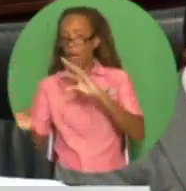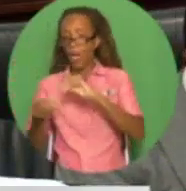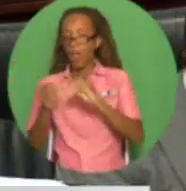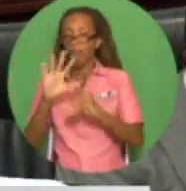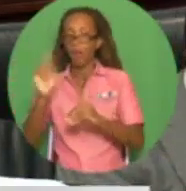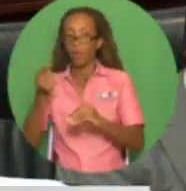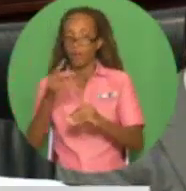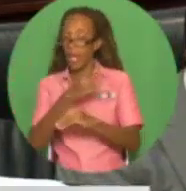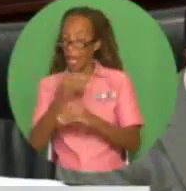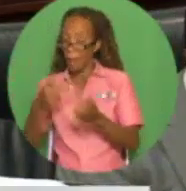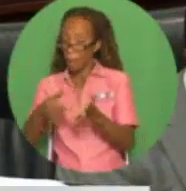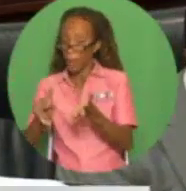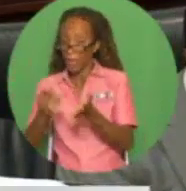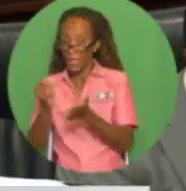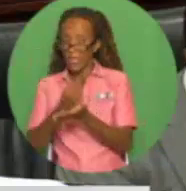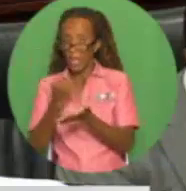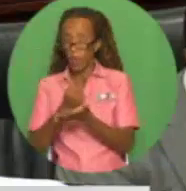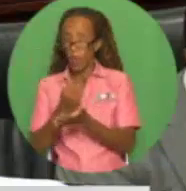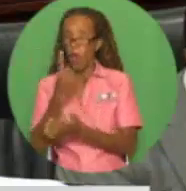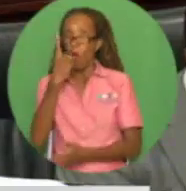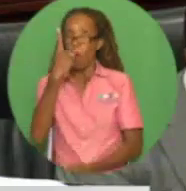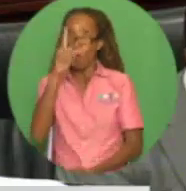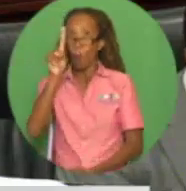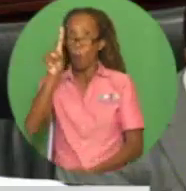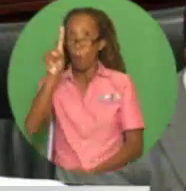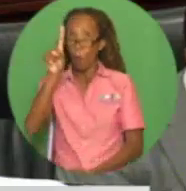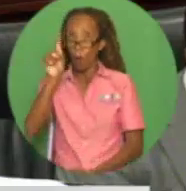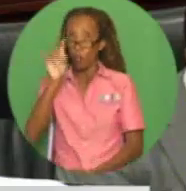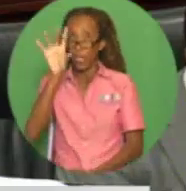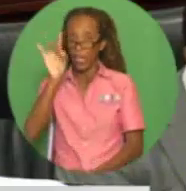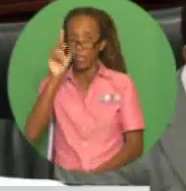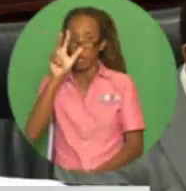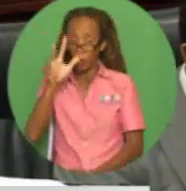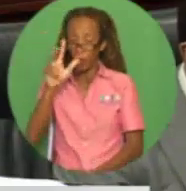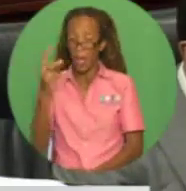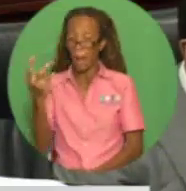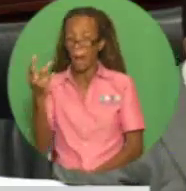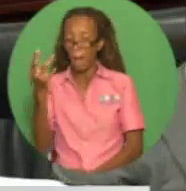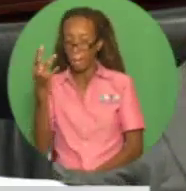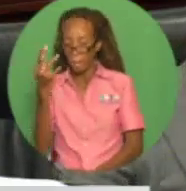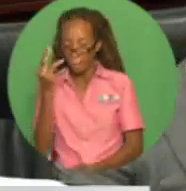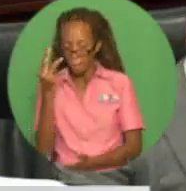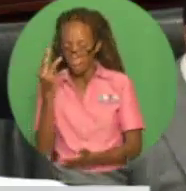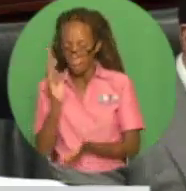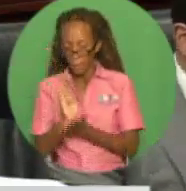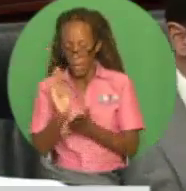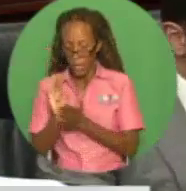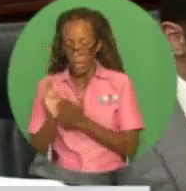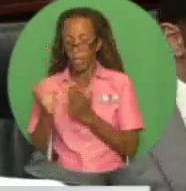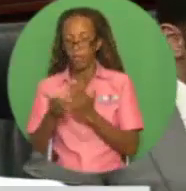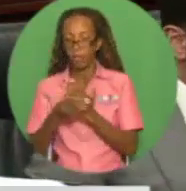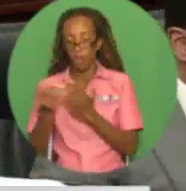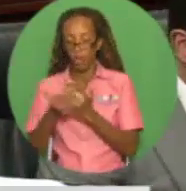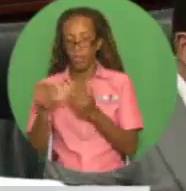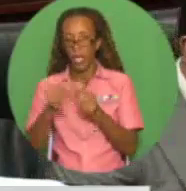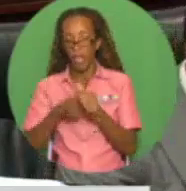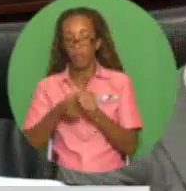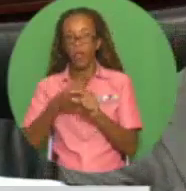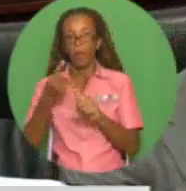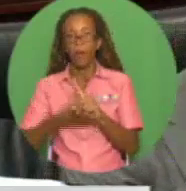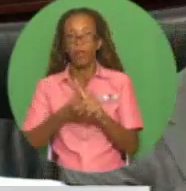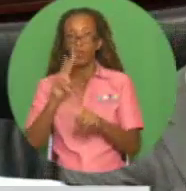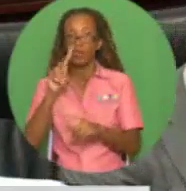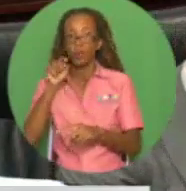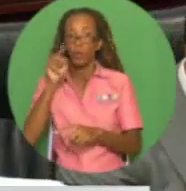the monthly wage bill amounted to $183 million per month, or $2.2 billion on an annual